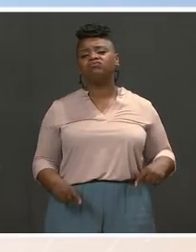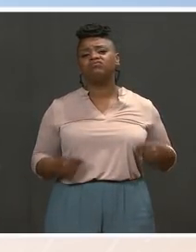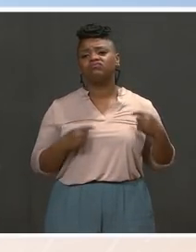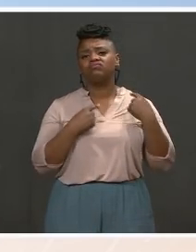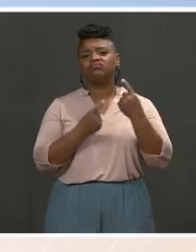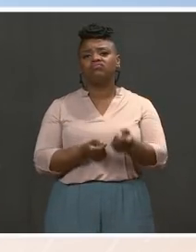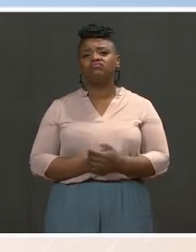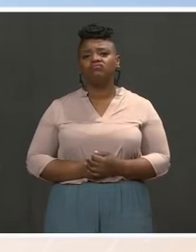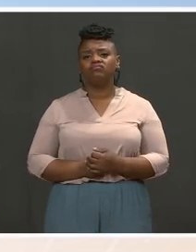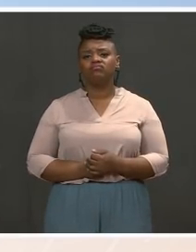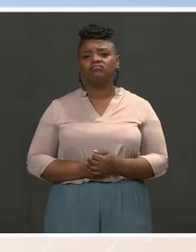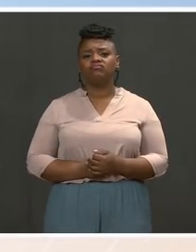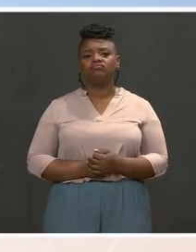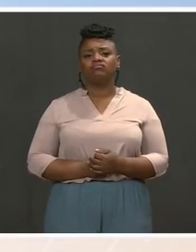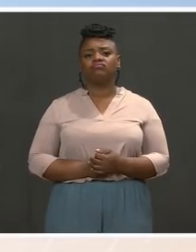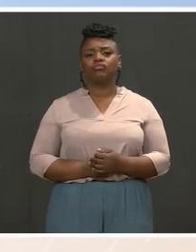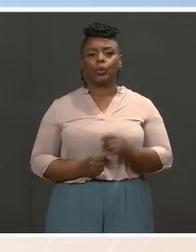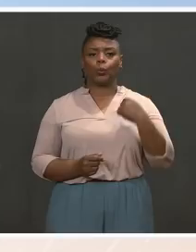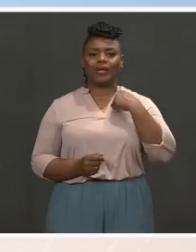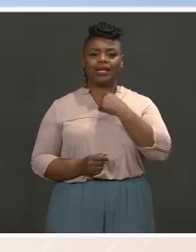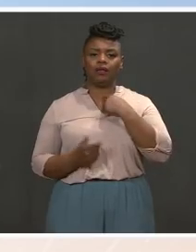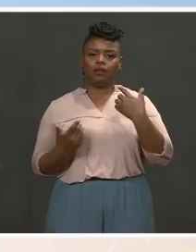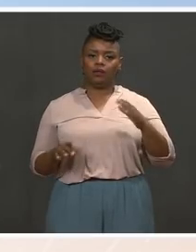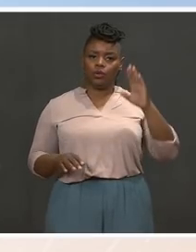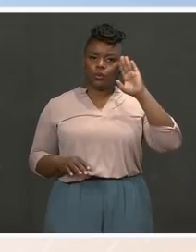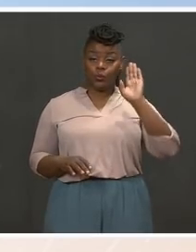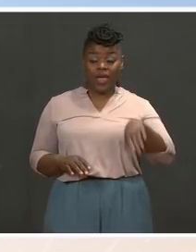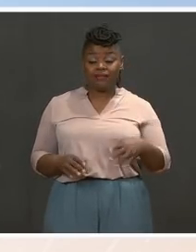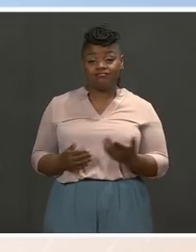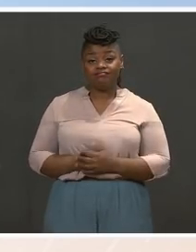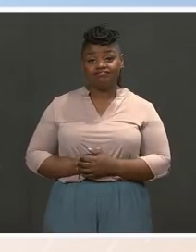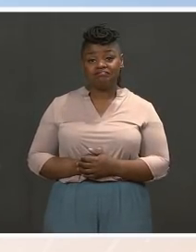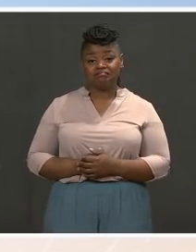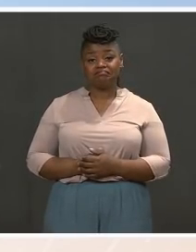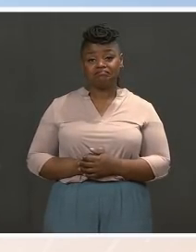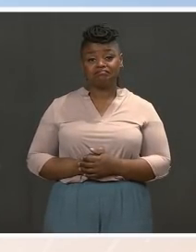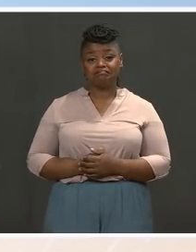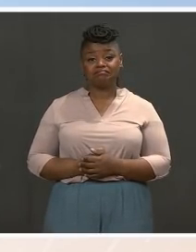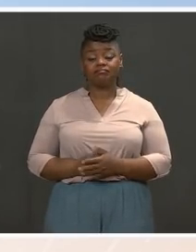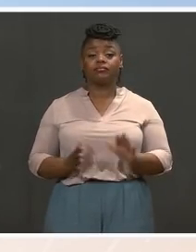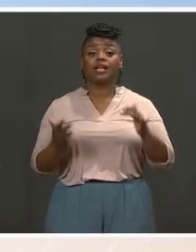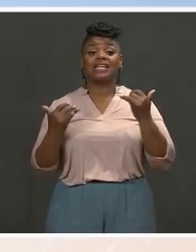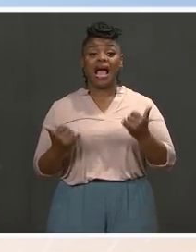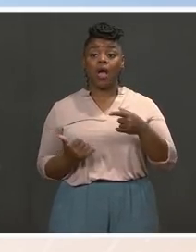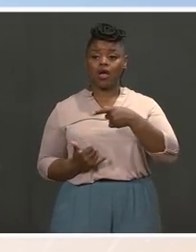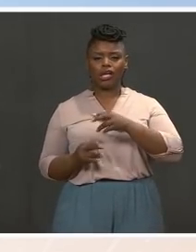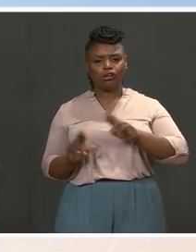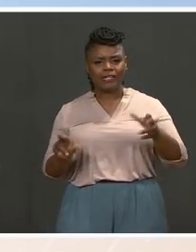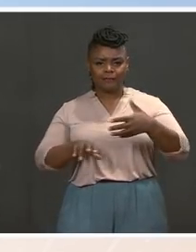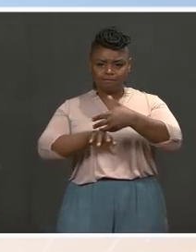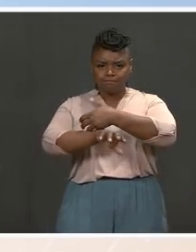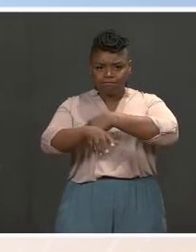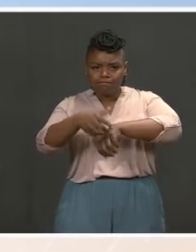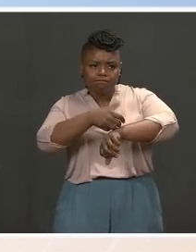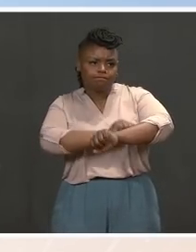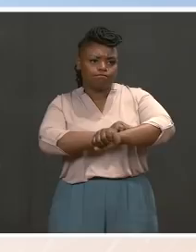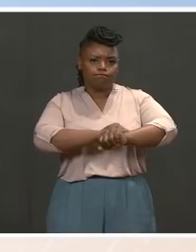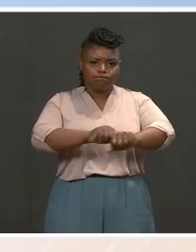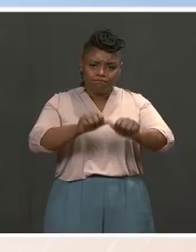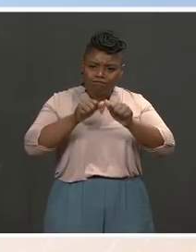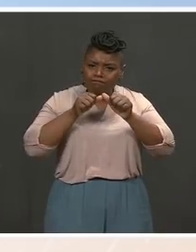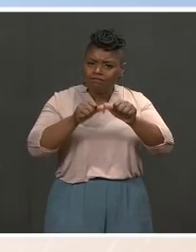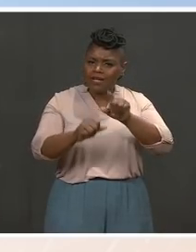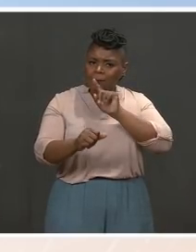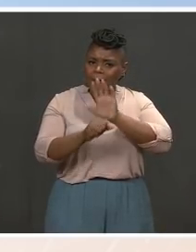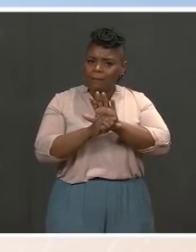in a question. We know that. But this is something he's going to put his shoulder into. He's going to work with members of both parties. He's going